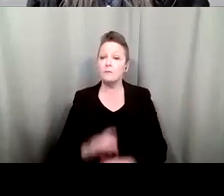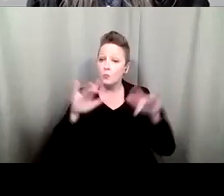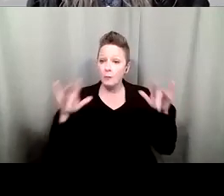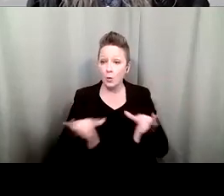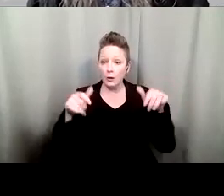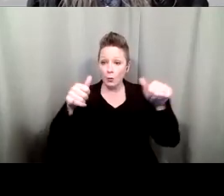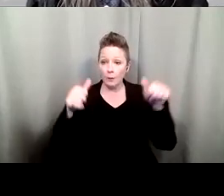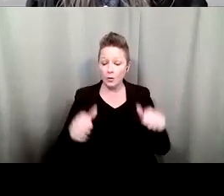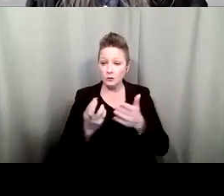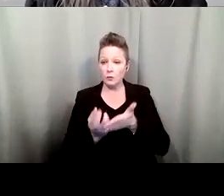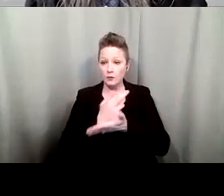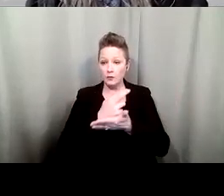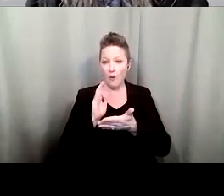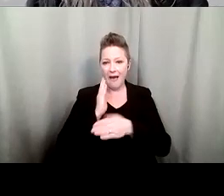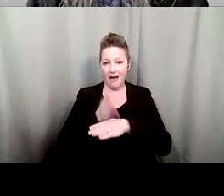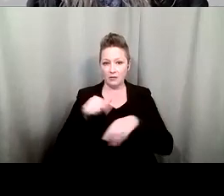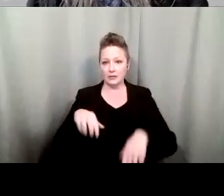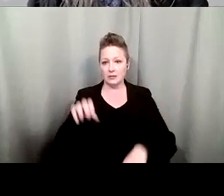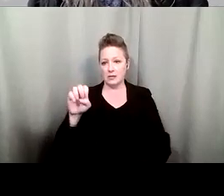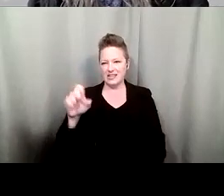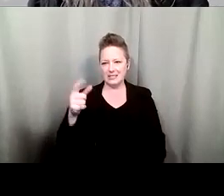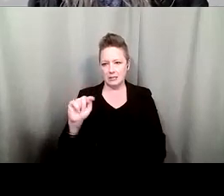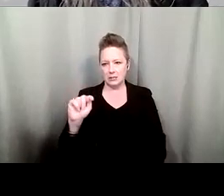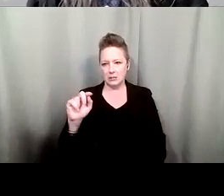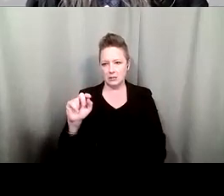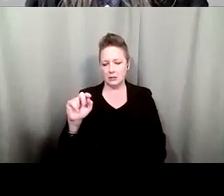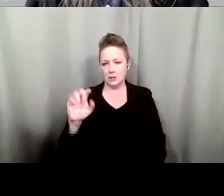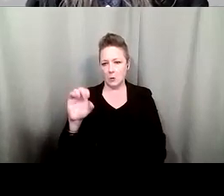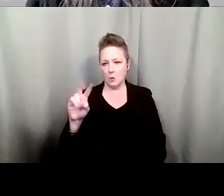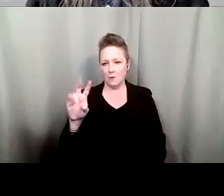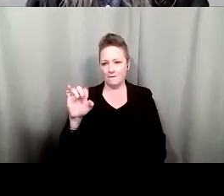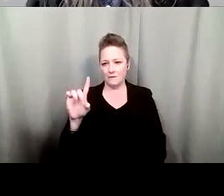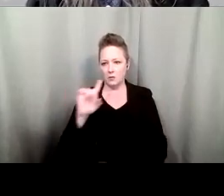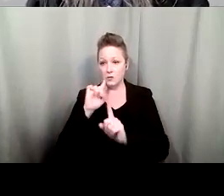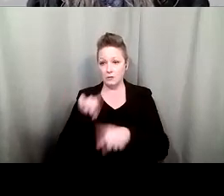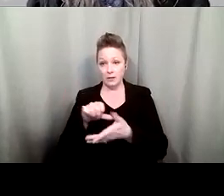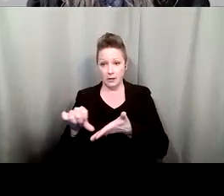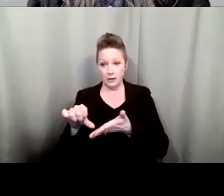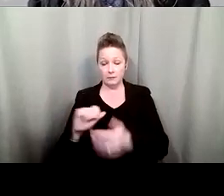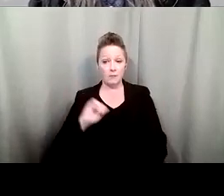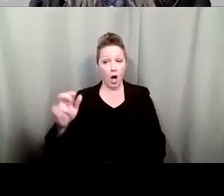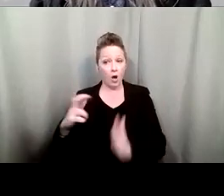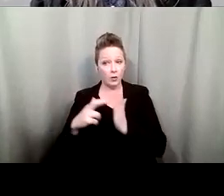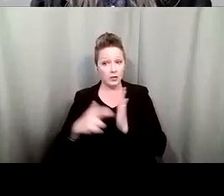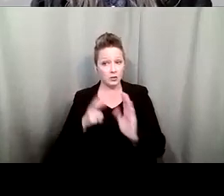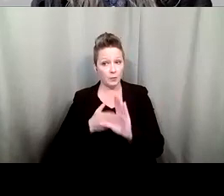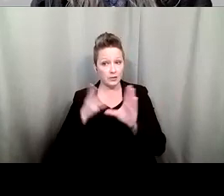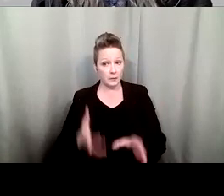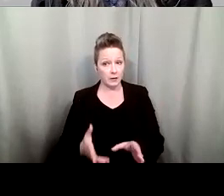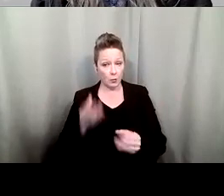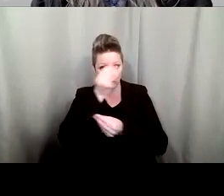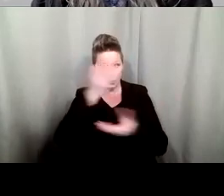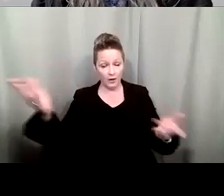following this session on Extension's COVID response page. All registered participants will be notified of the recording